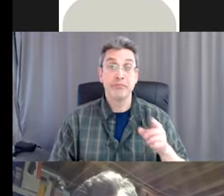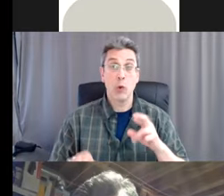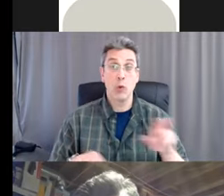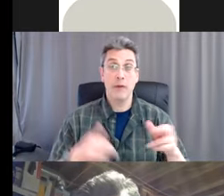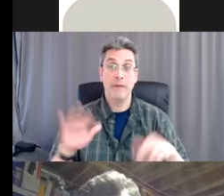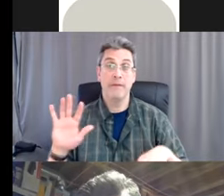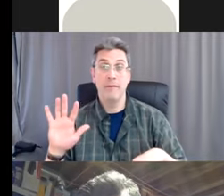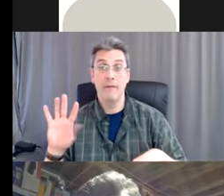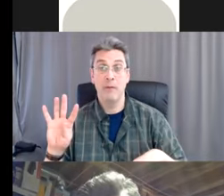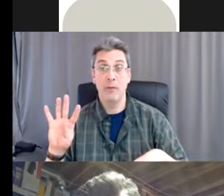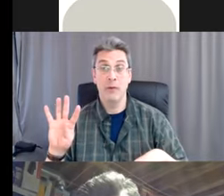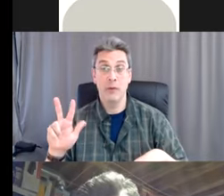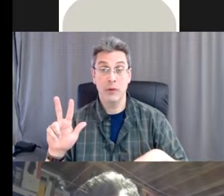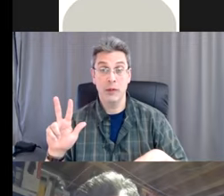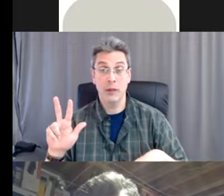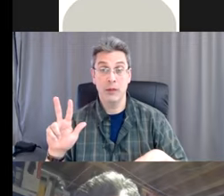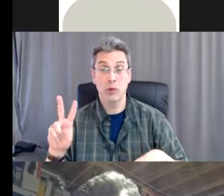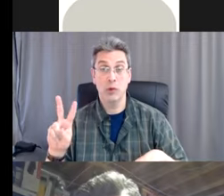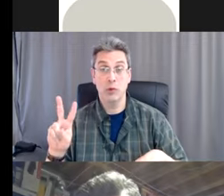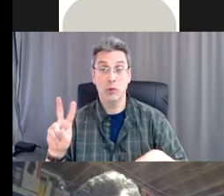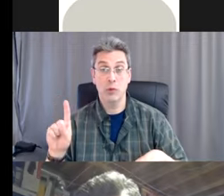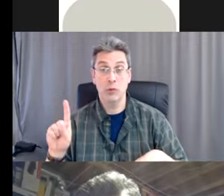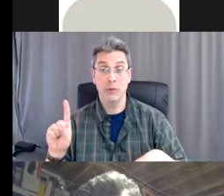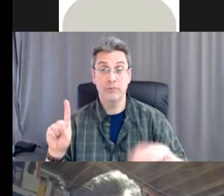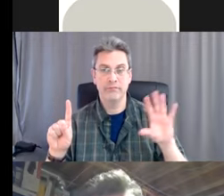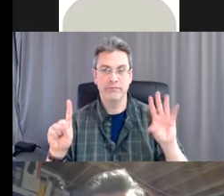4, 3, 2, 1.